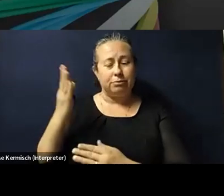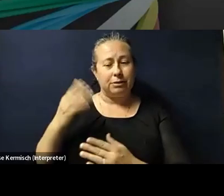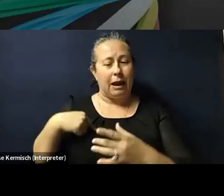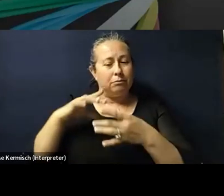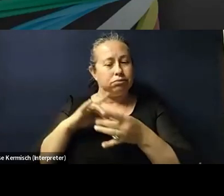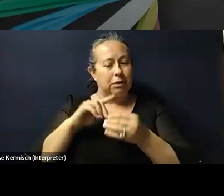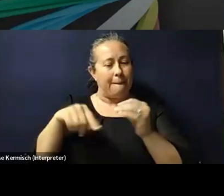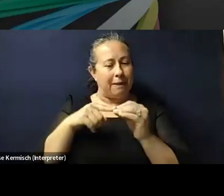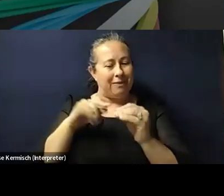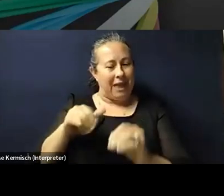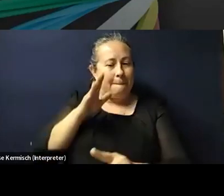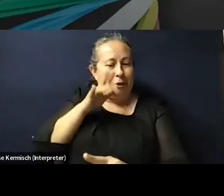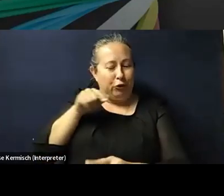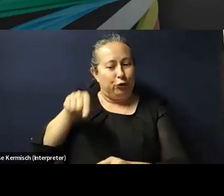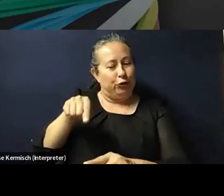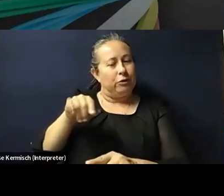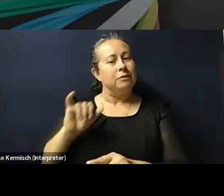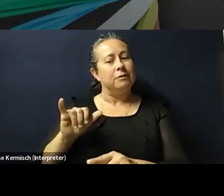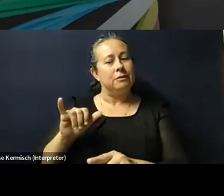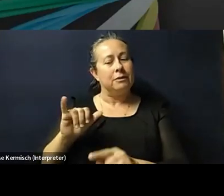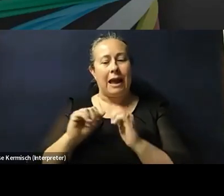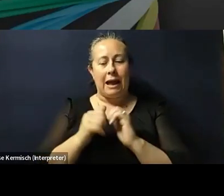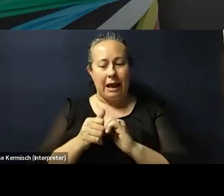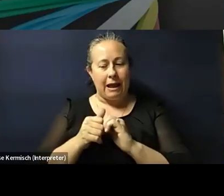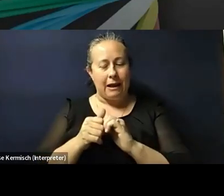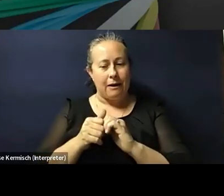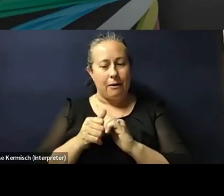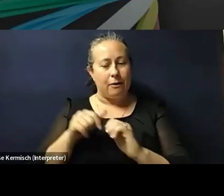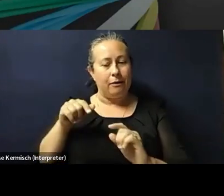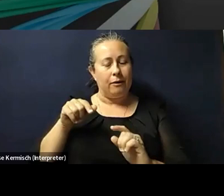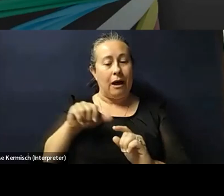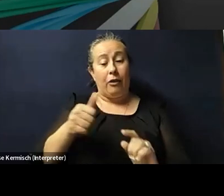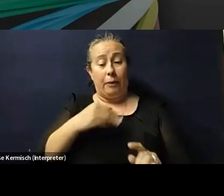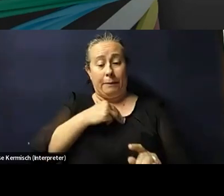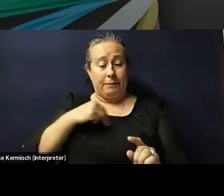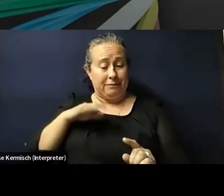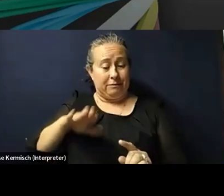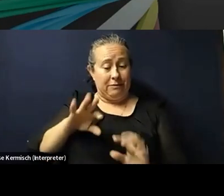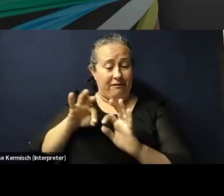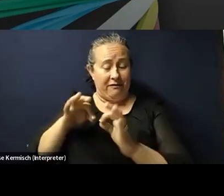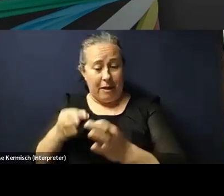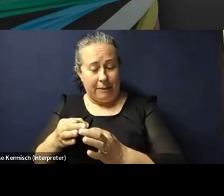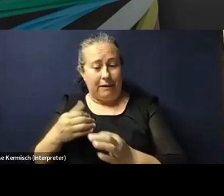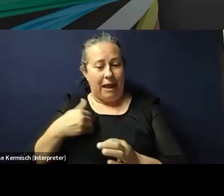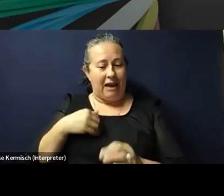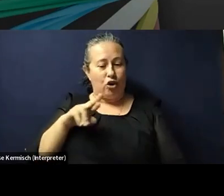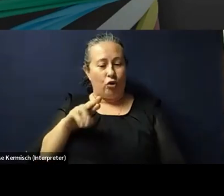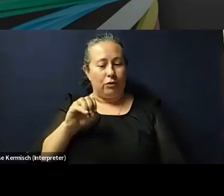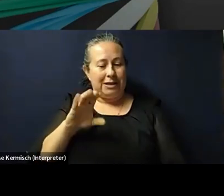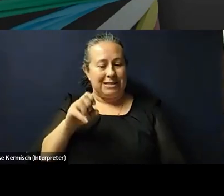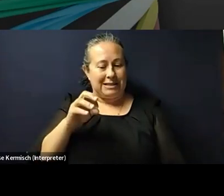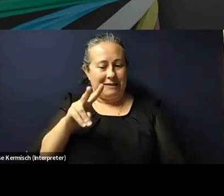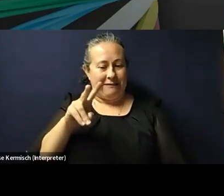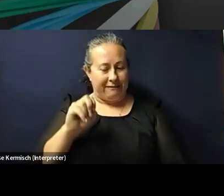things I am really interested in is how this was for other members of the family carrying their recessive genes, whether they then